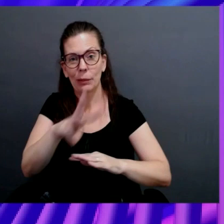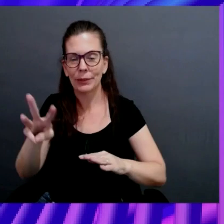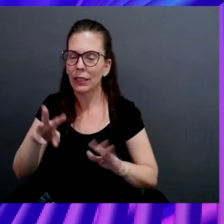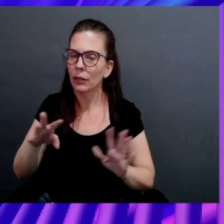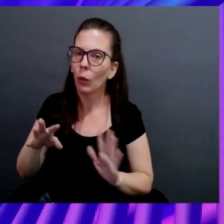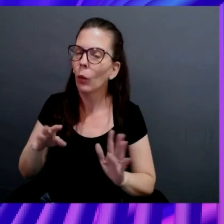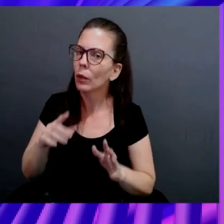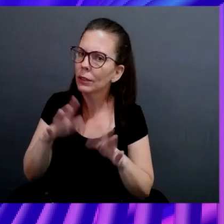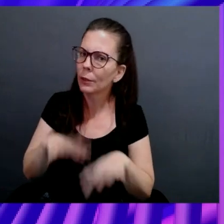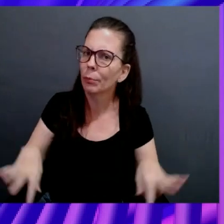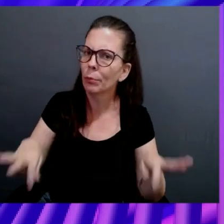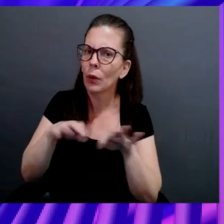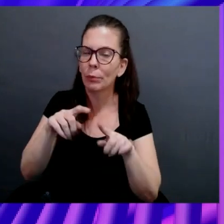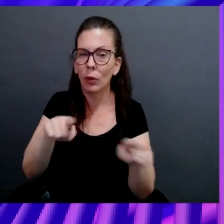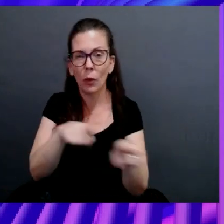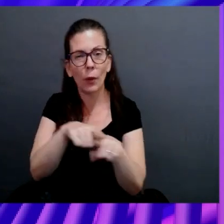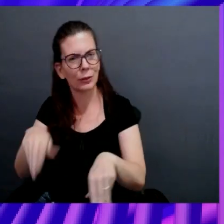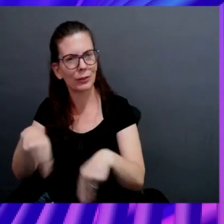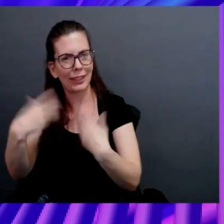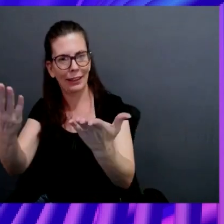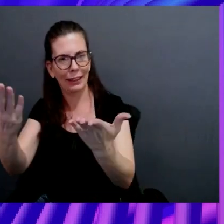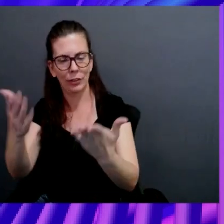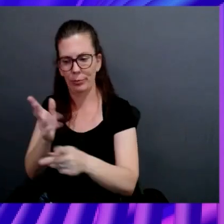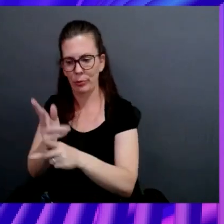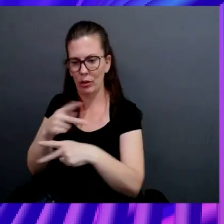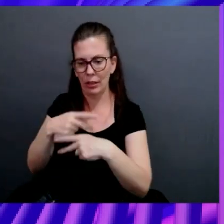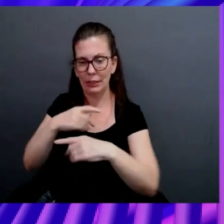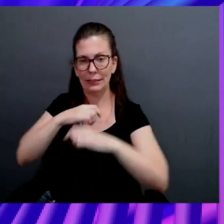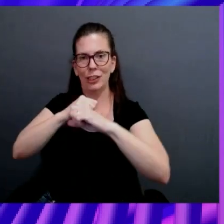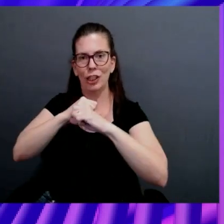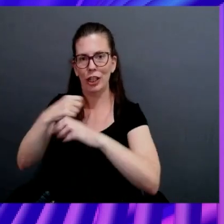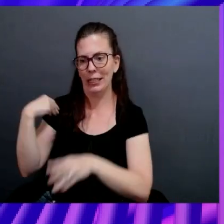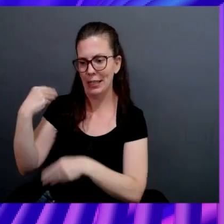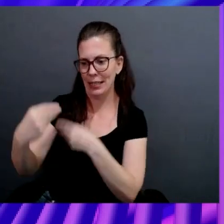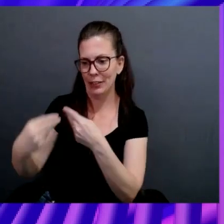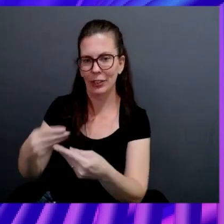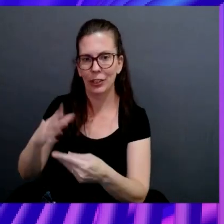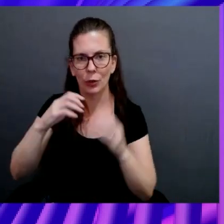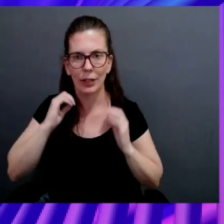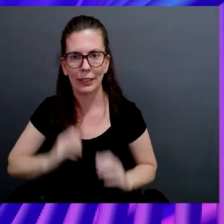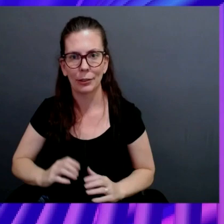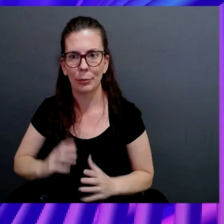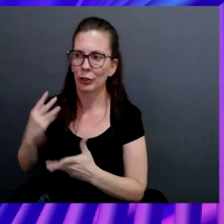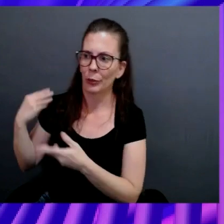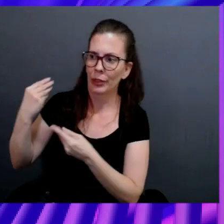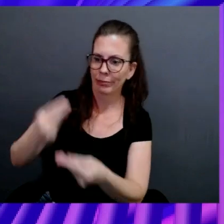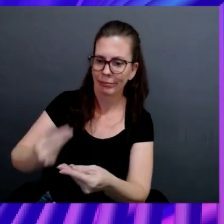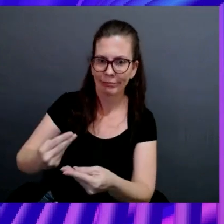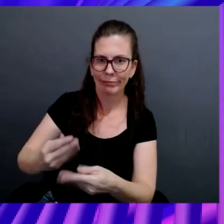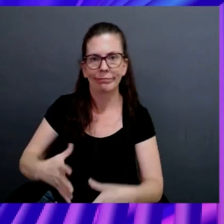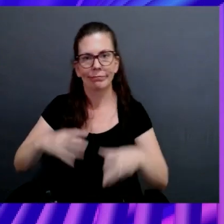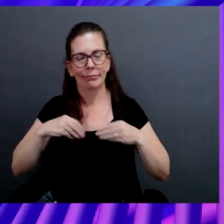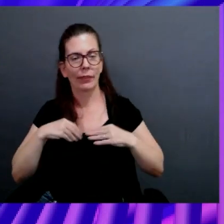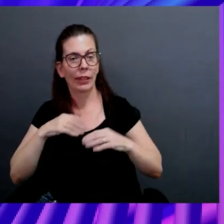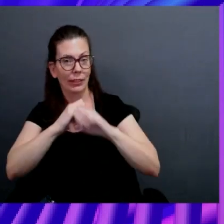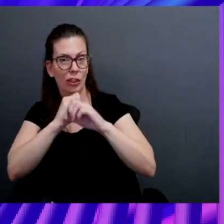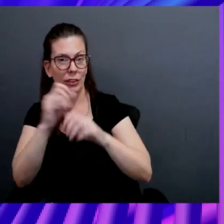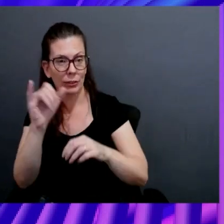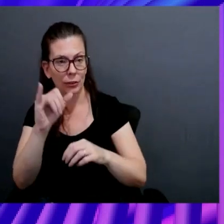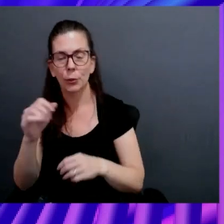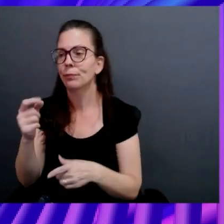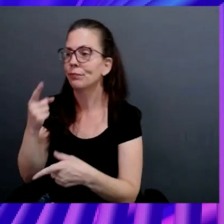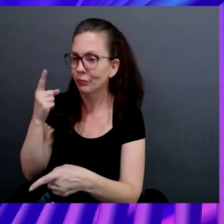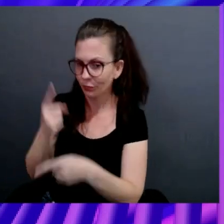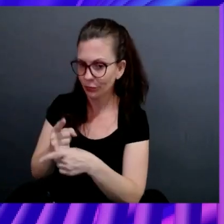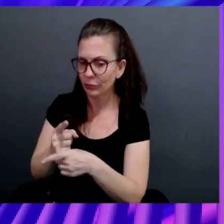downstream. Like, what you are delivering is a security inheritance that your customers inherit. Exactly. And I think that at Wiz, we realize